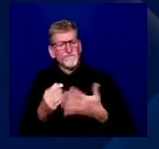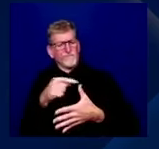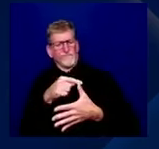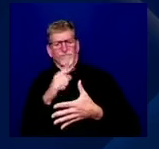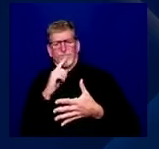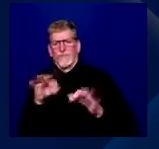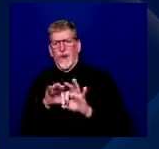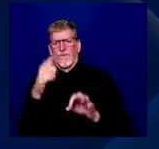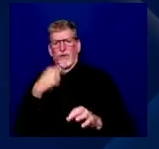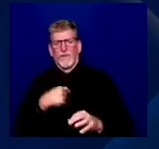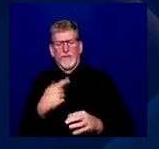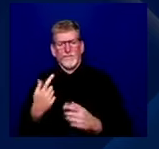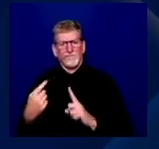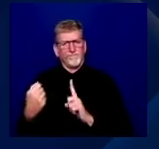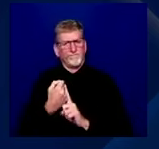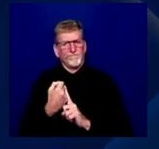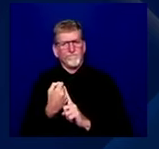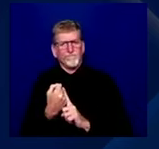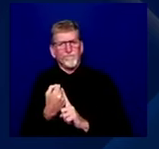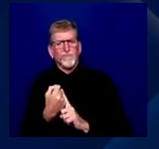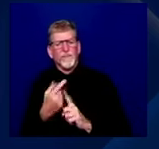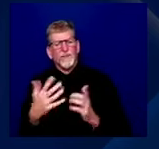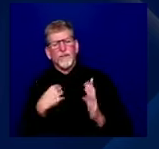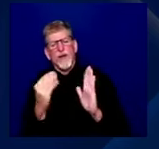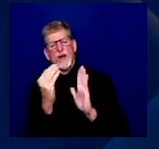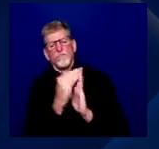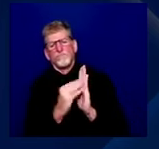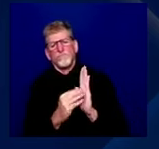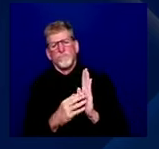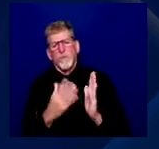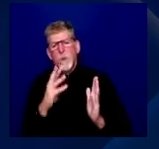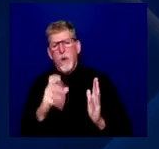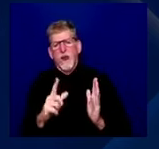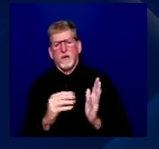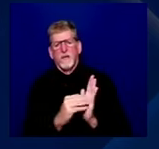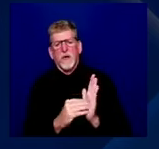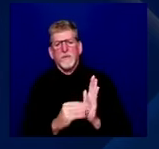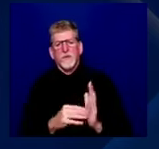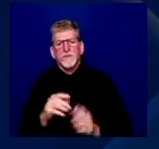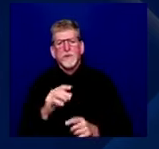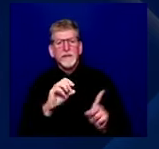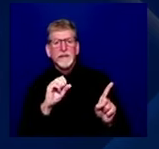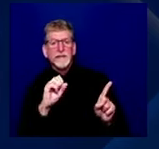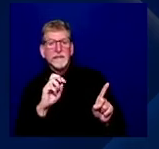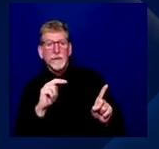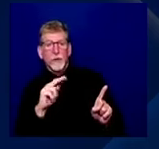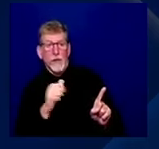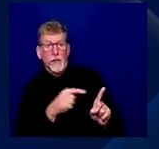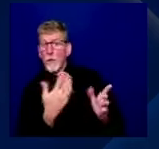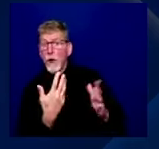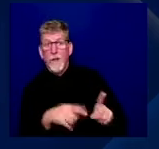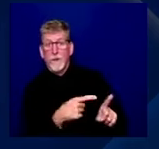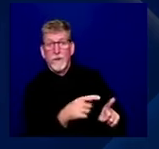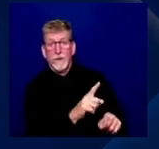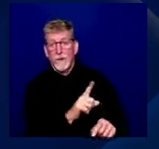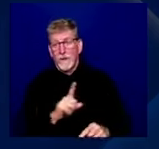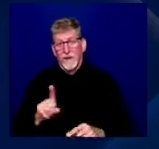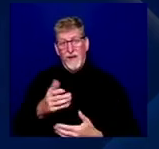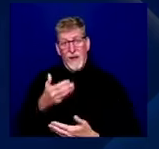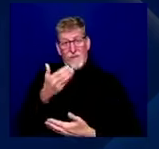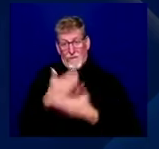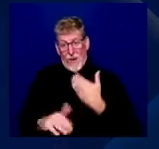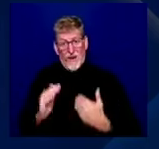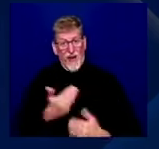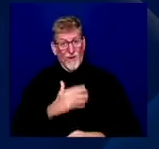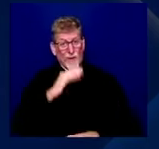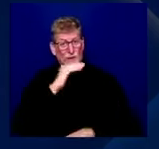It's pretty well documented. But when Serena went in to give birth to our daughter Olympia, birth went fine. And then sure enough,